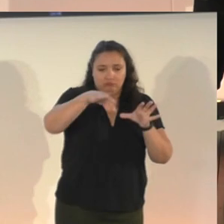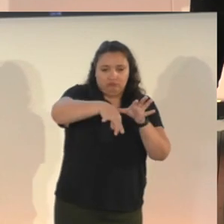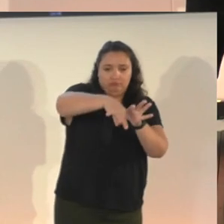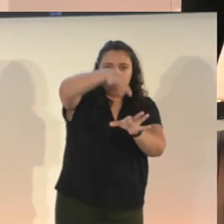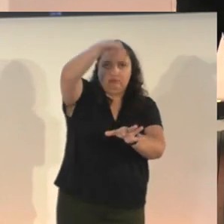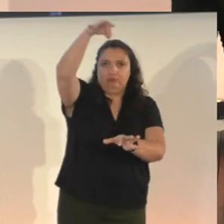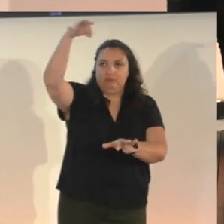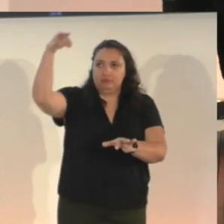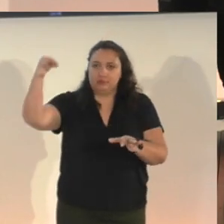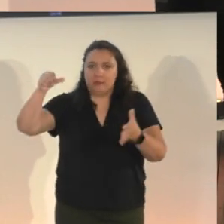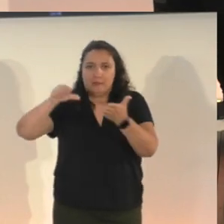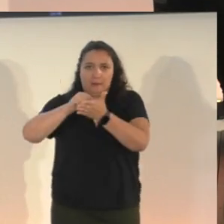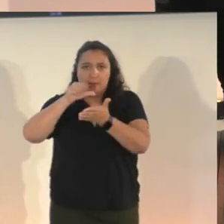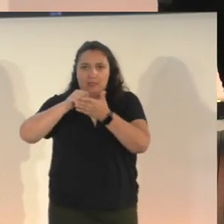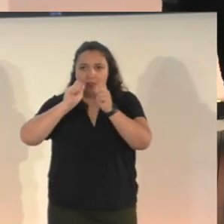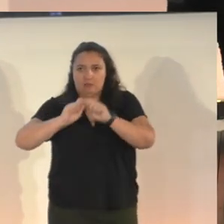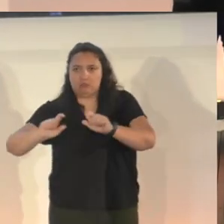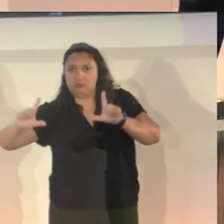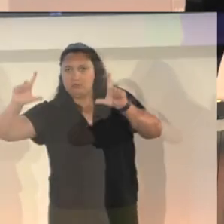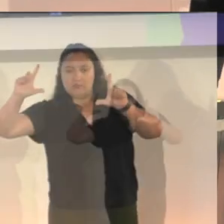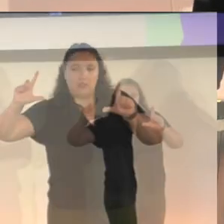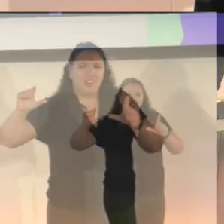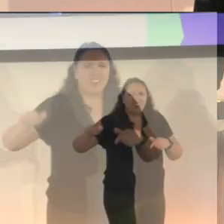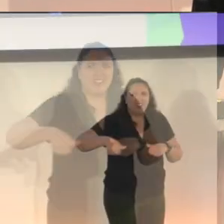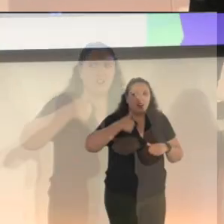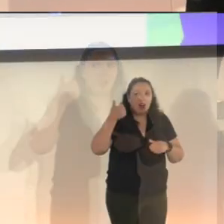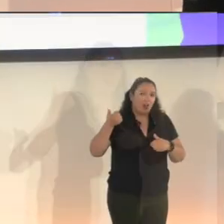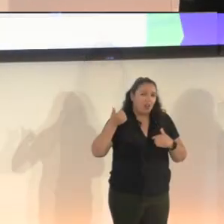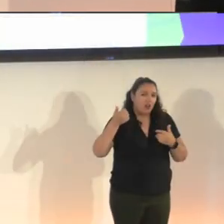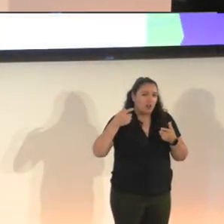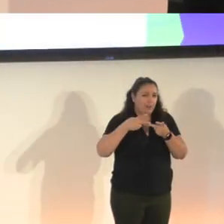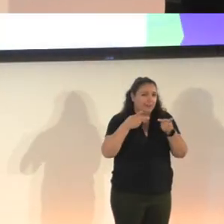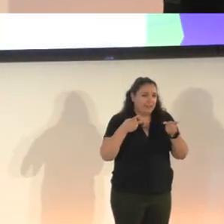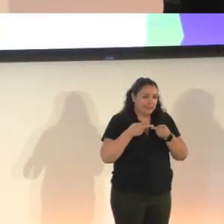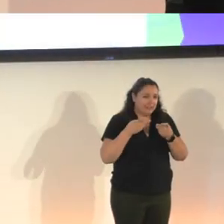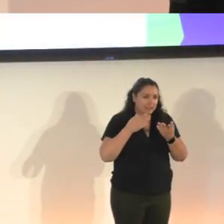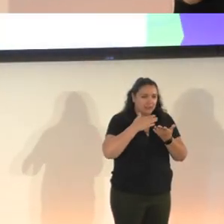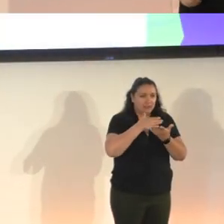to and a few other places throughout the game.